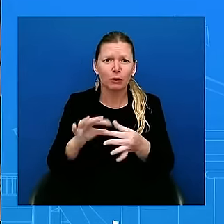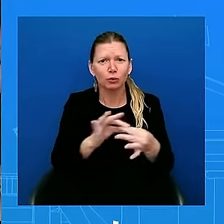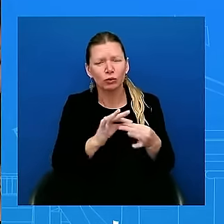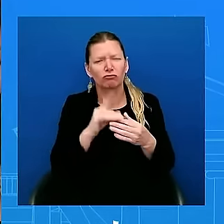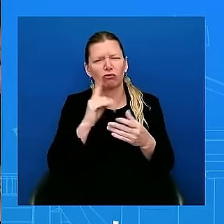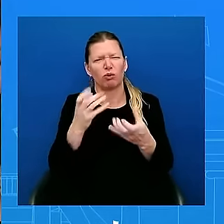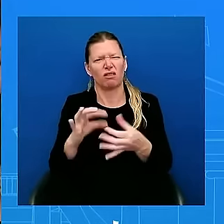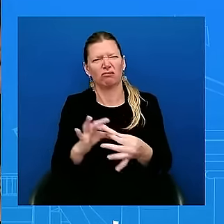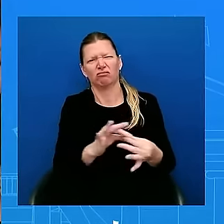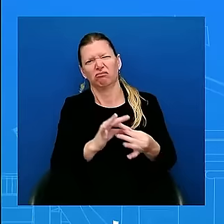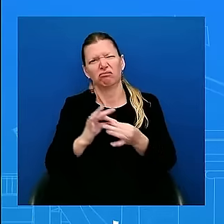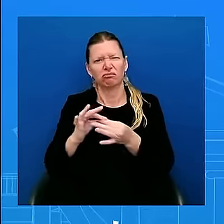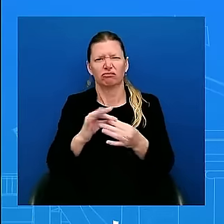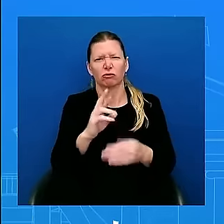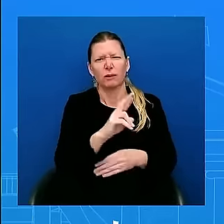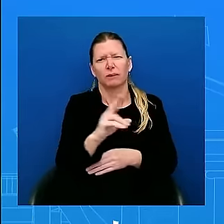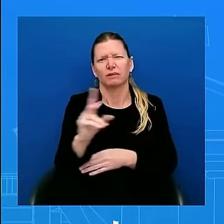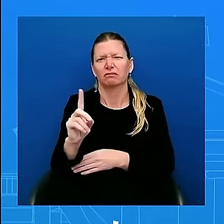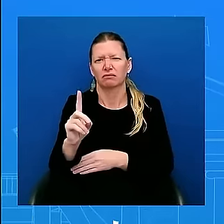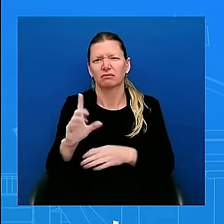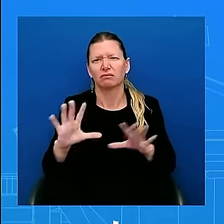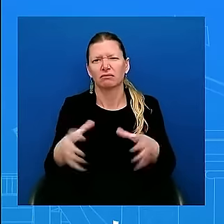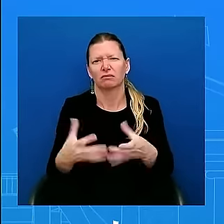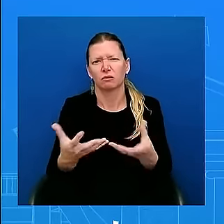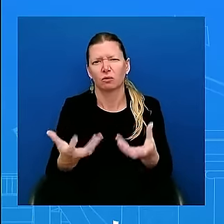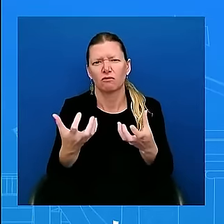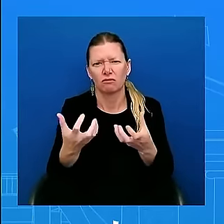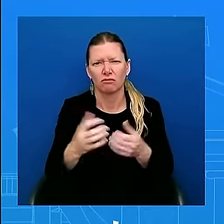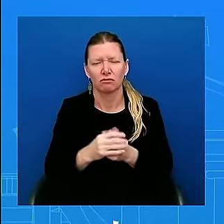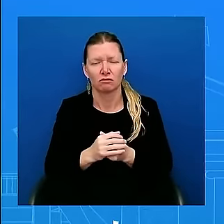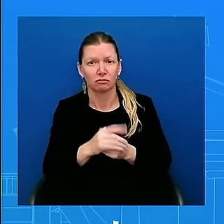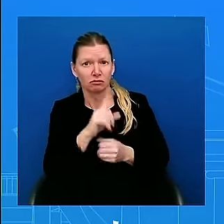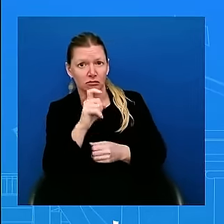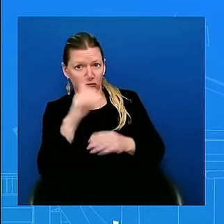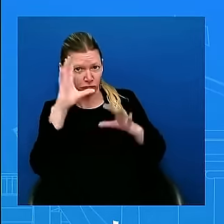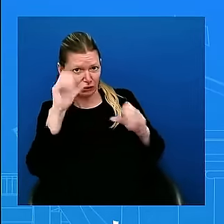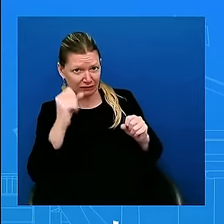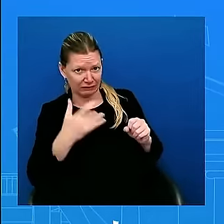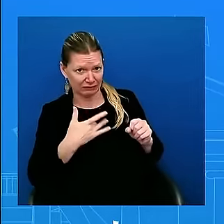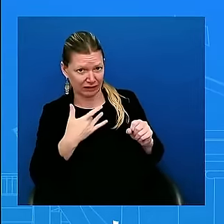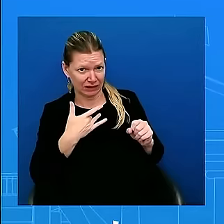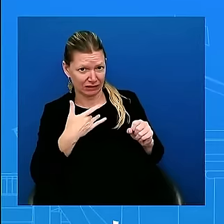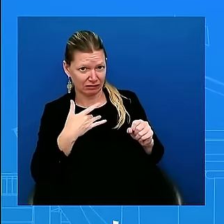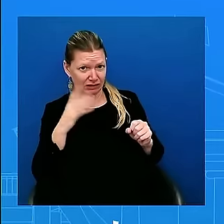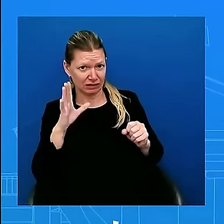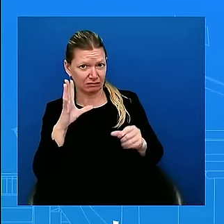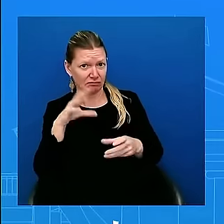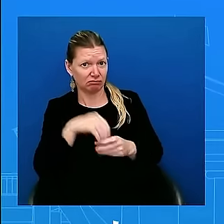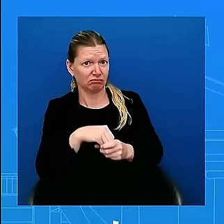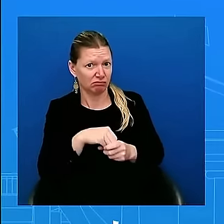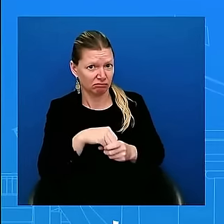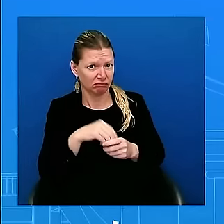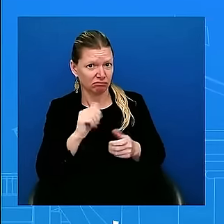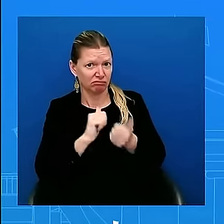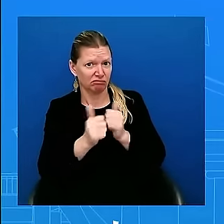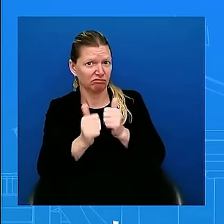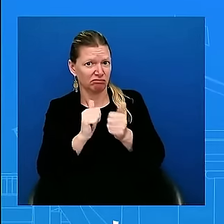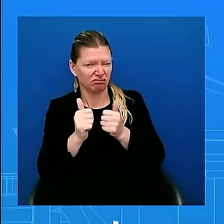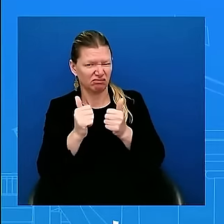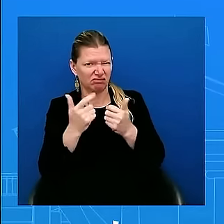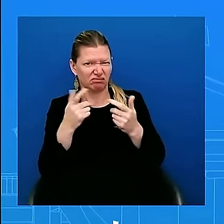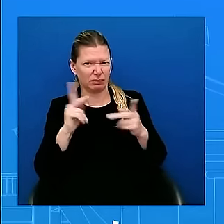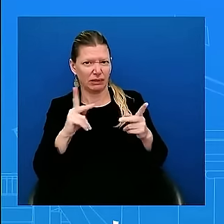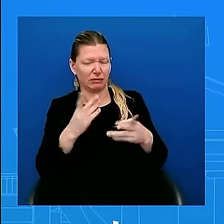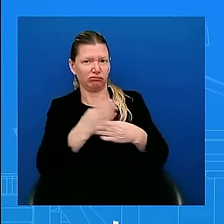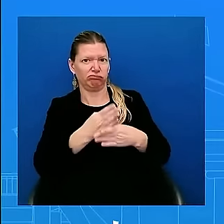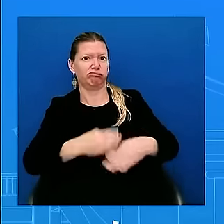divisive? I'm not going to get into more than what the president laid out. He talked about unity. He talked about bringing the party together. He